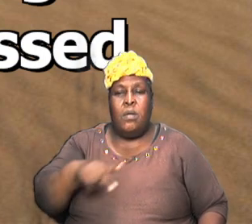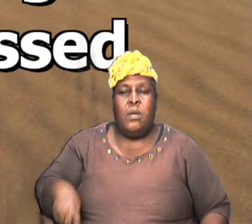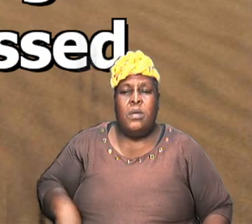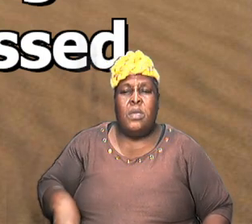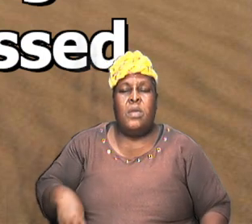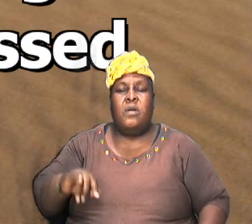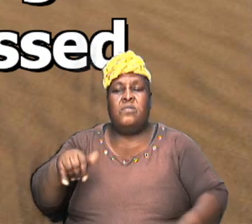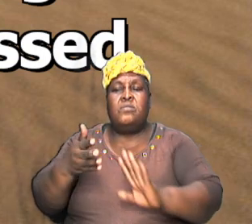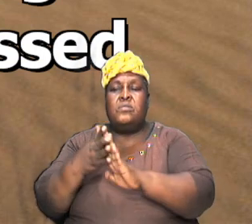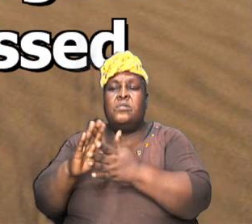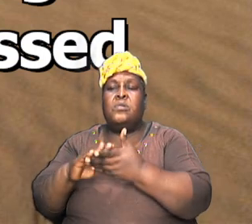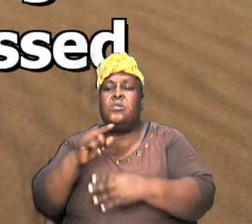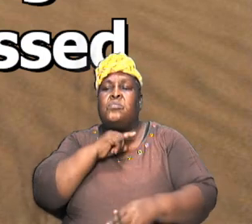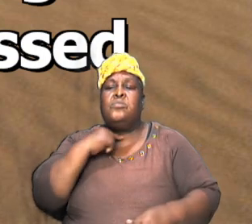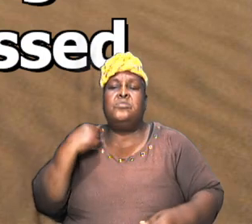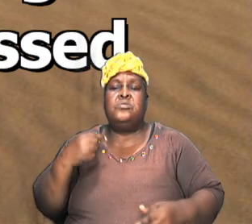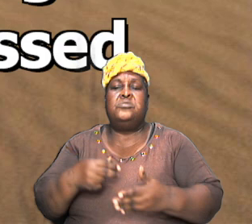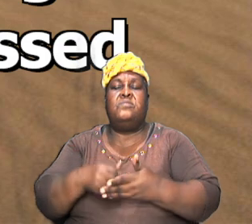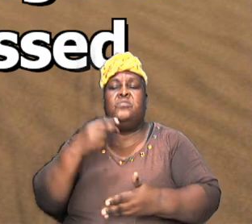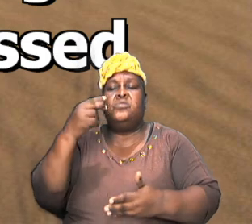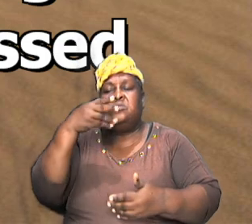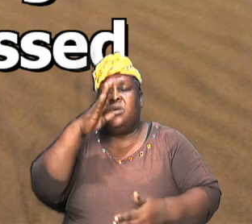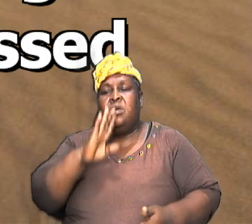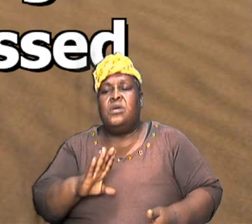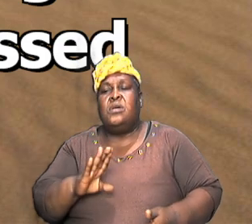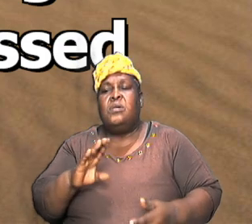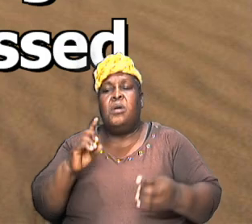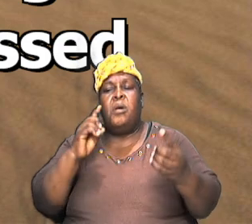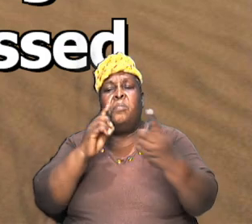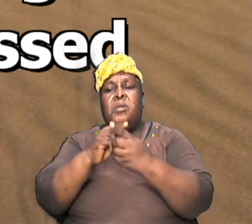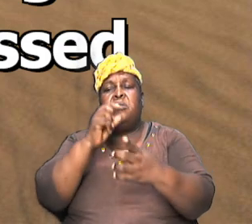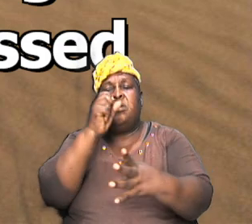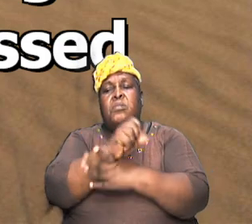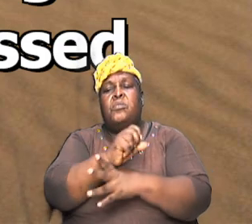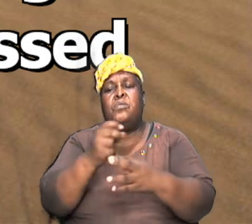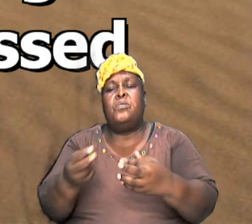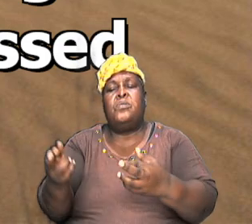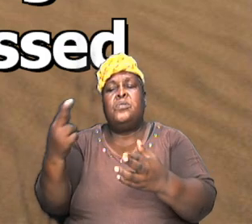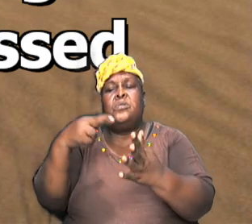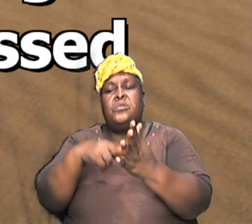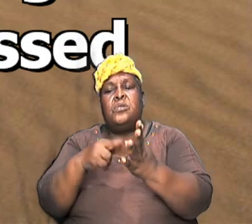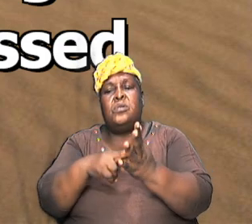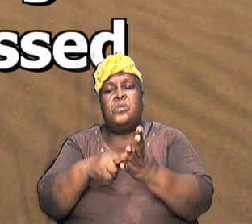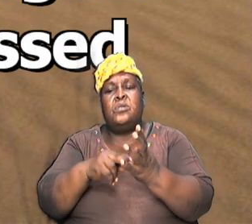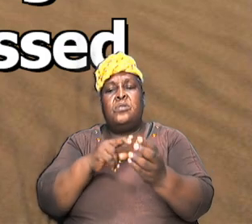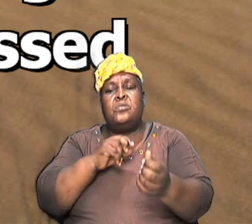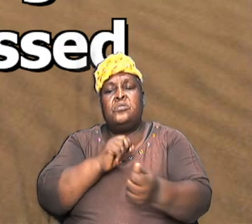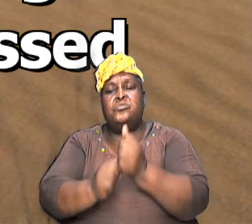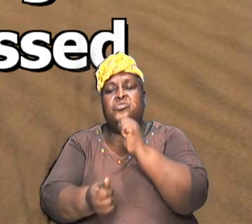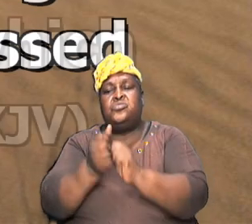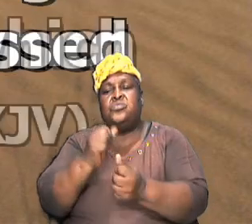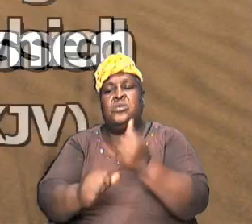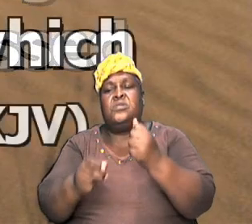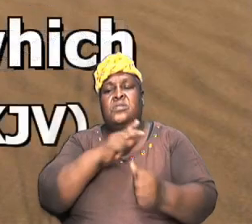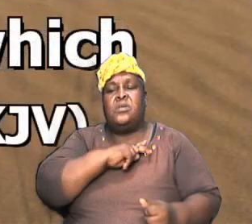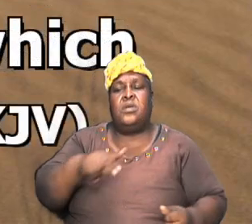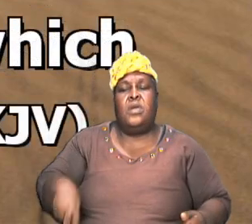most high god who met abraham returning from the slaughter of the kings and blessed him